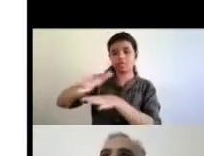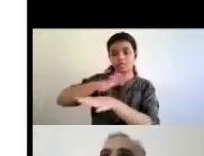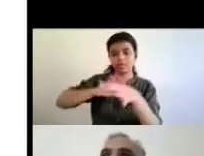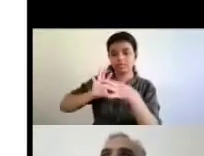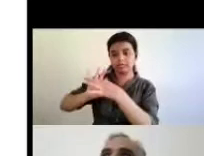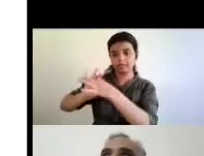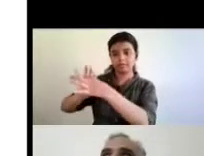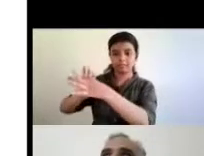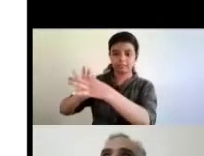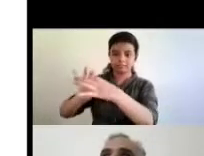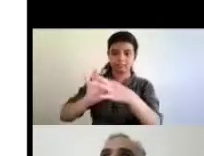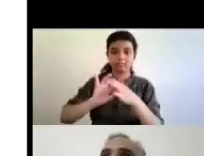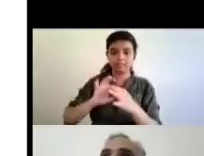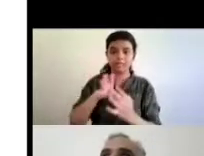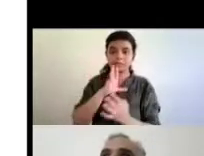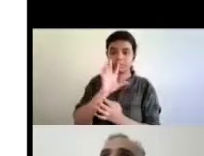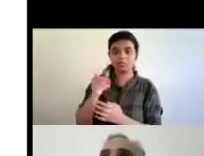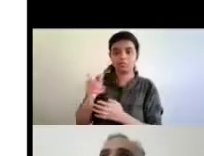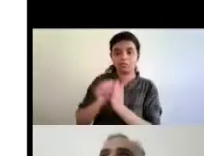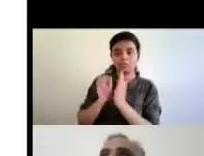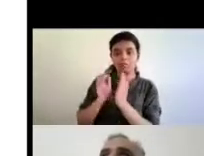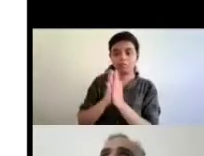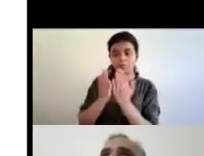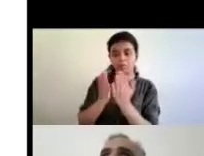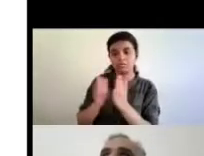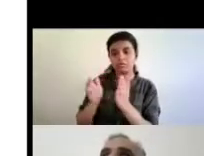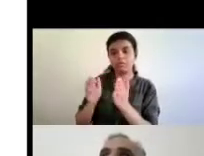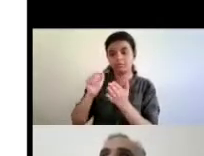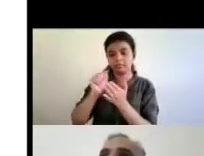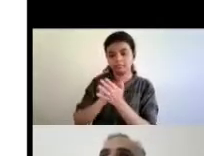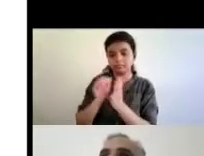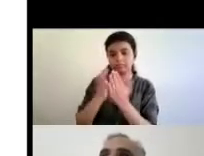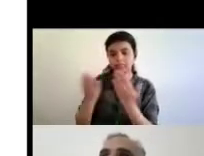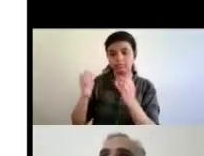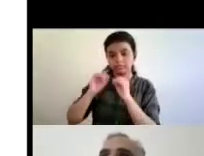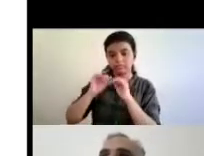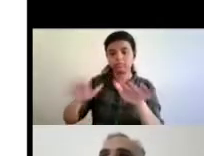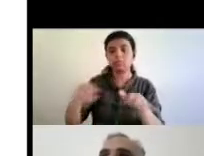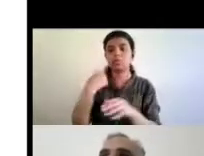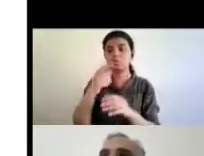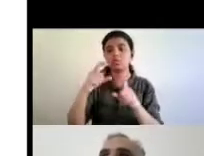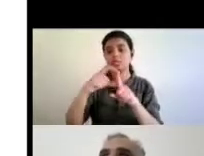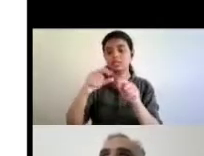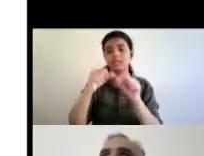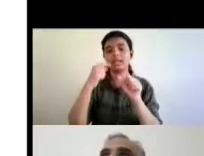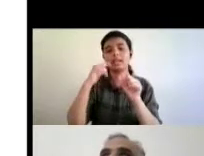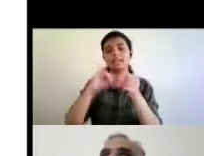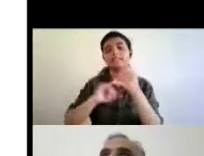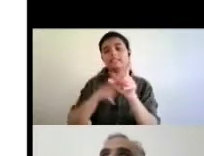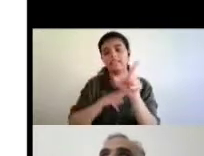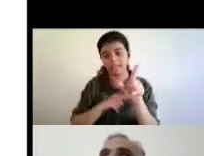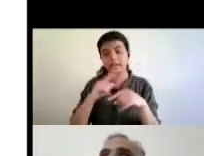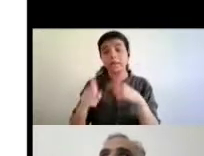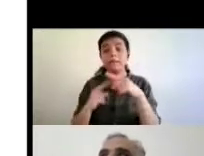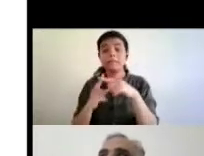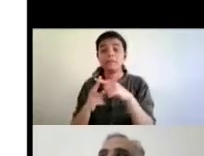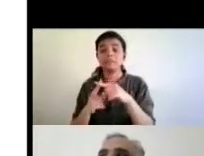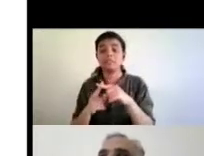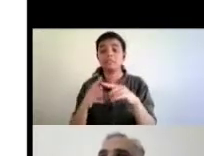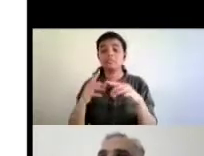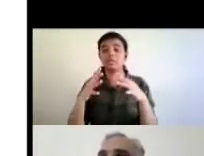actually produce and distribute books in accessible format and also the world blind union or